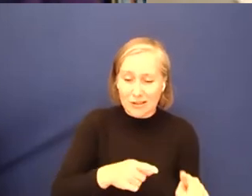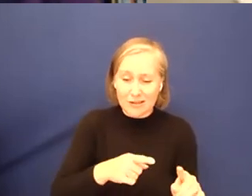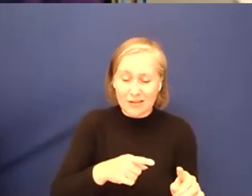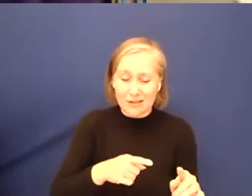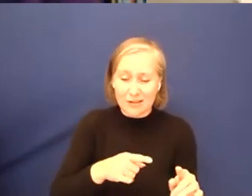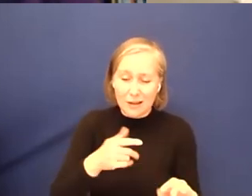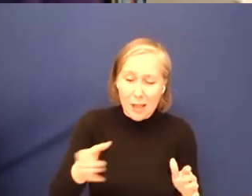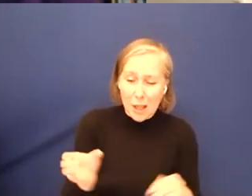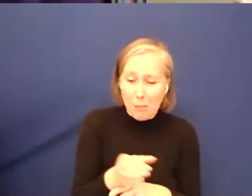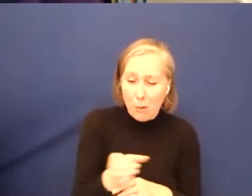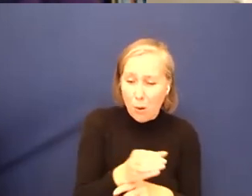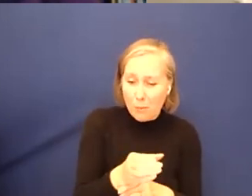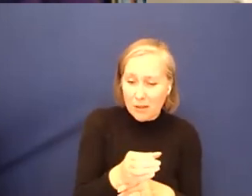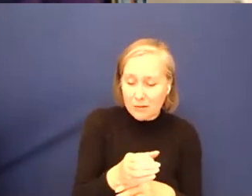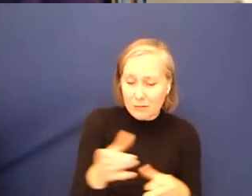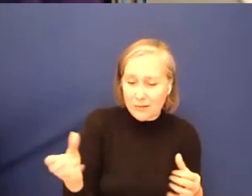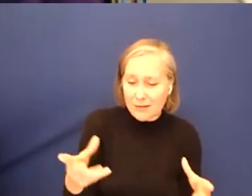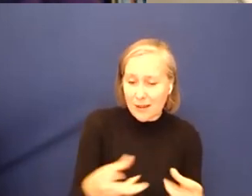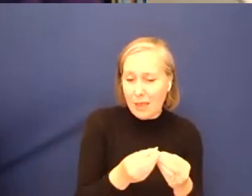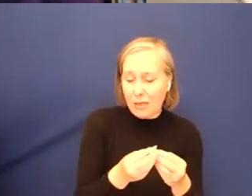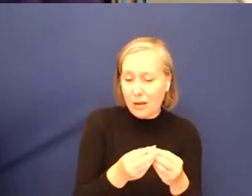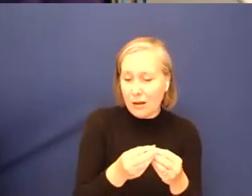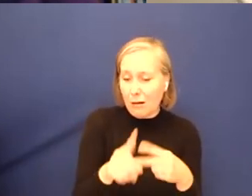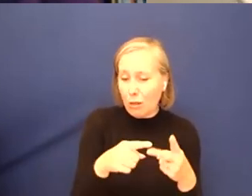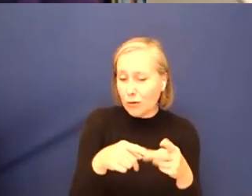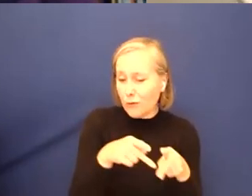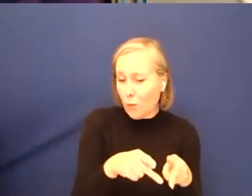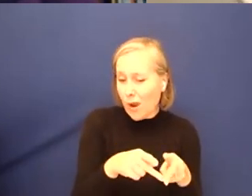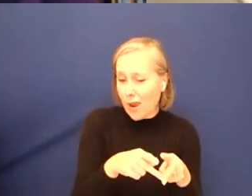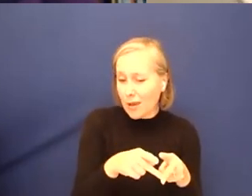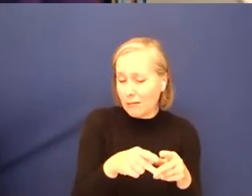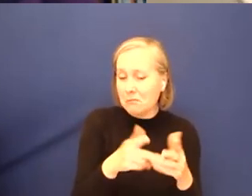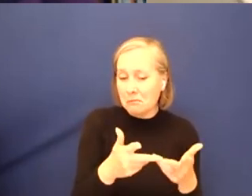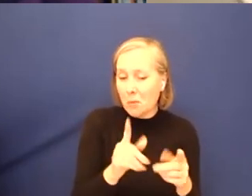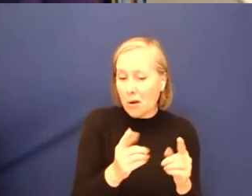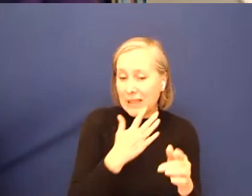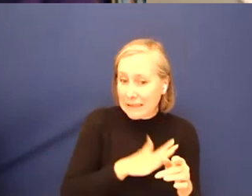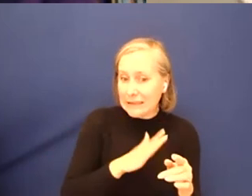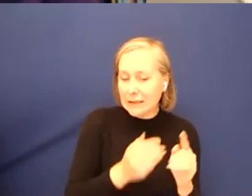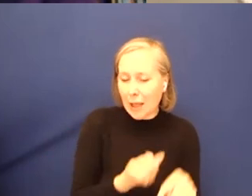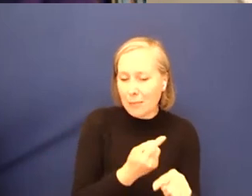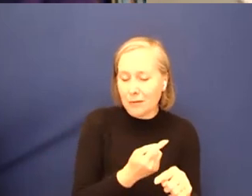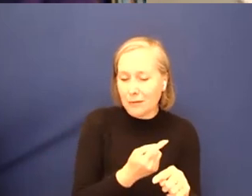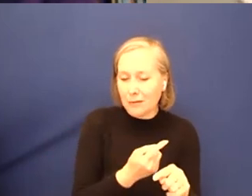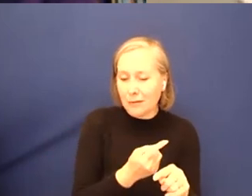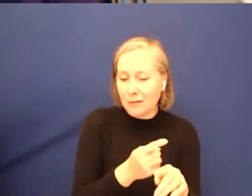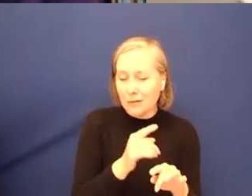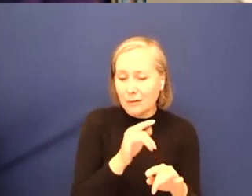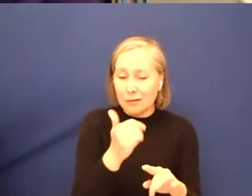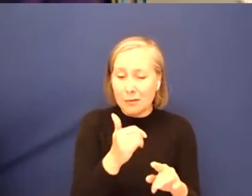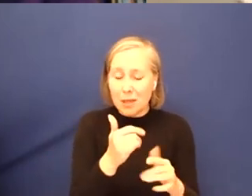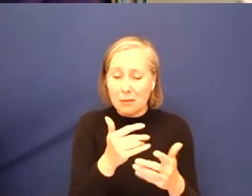of employment got together and came up with a better alternative or what actually needs to happen. And maybe there's